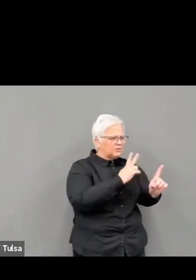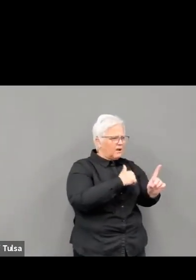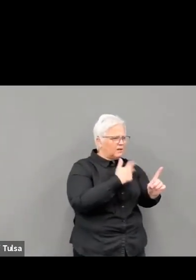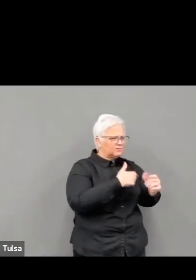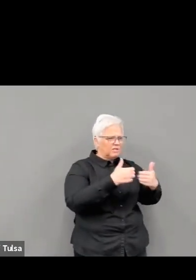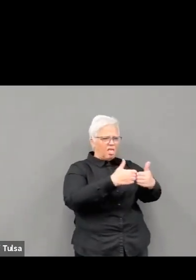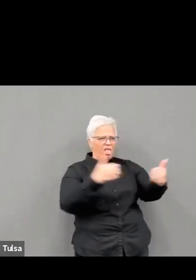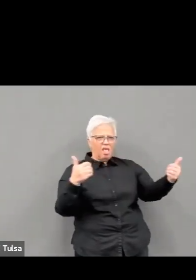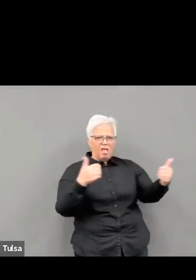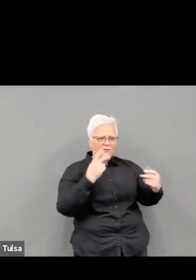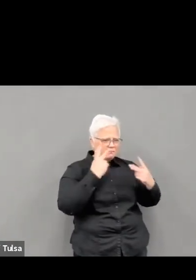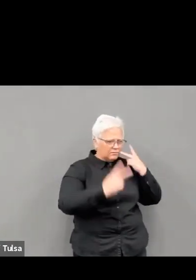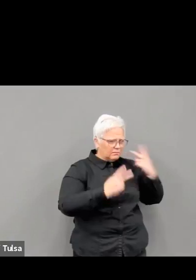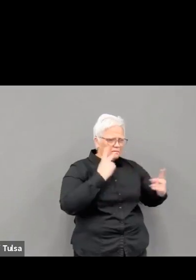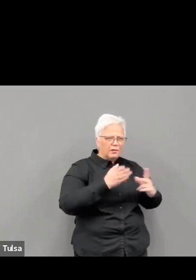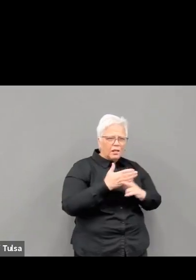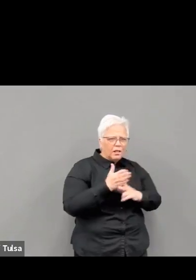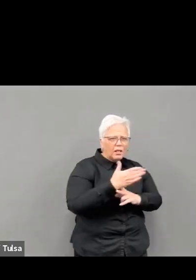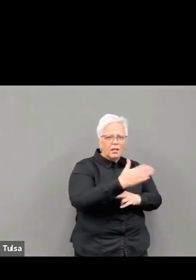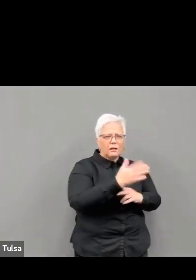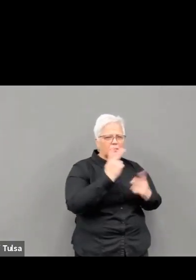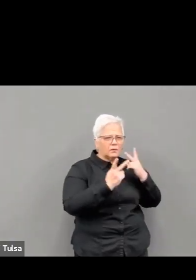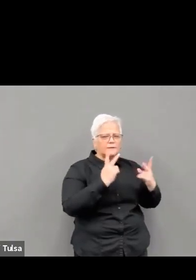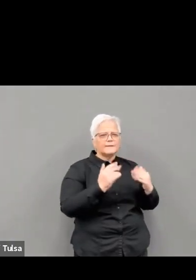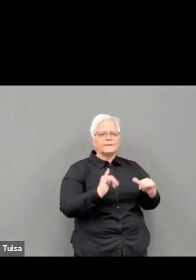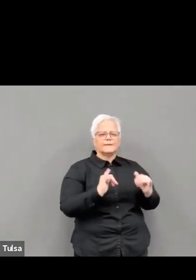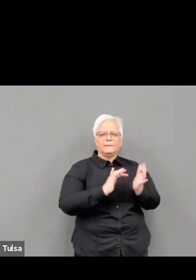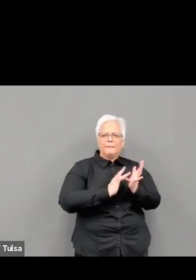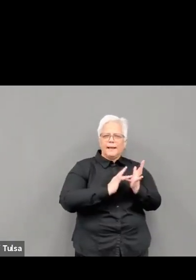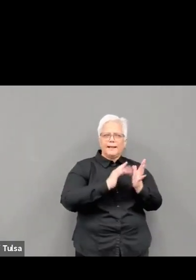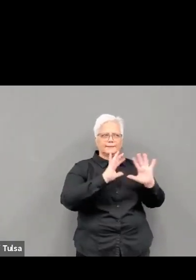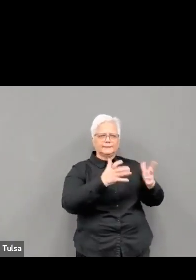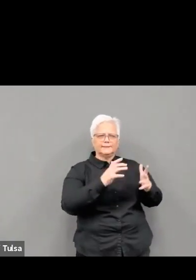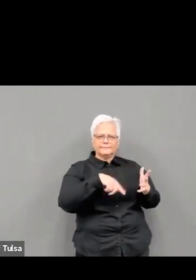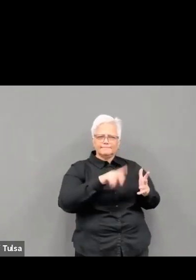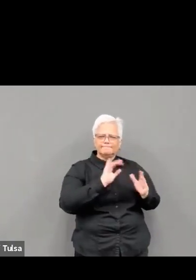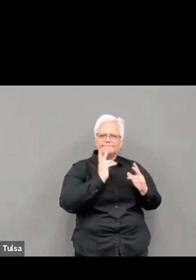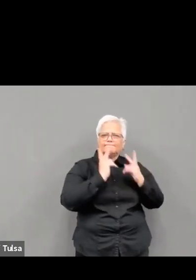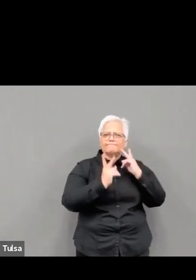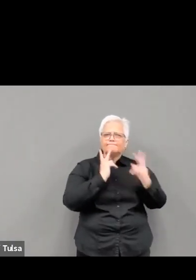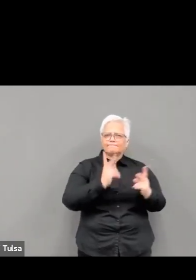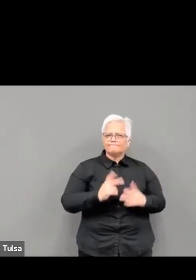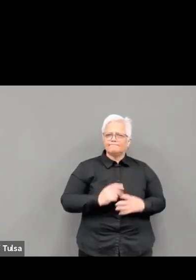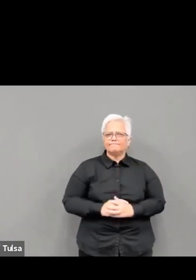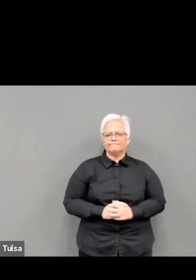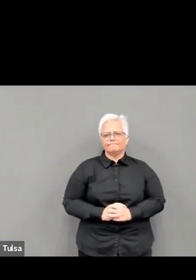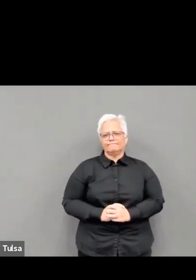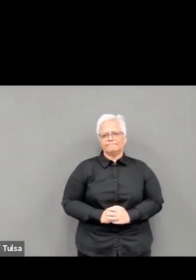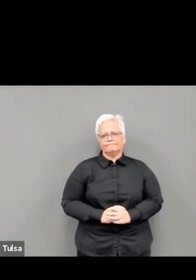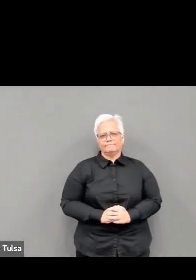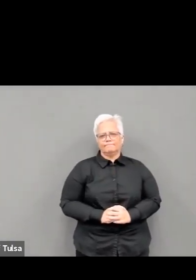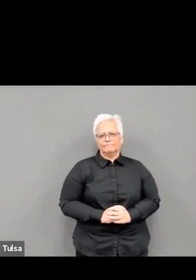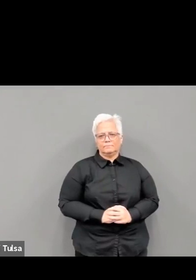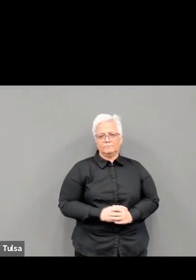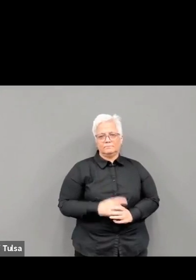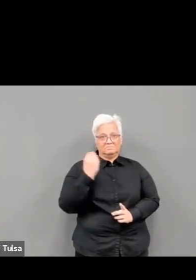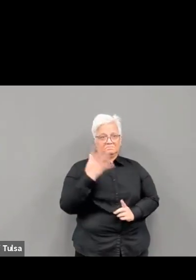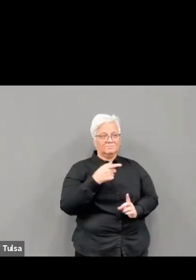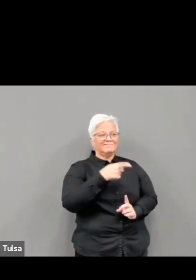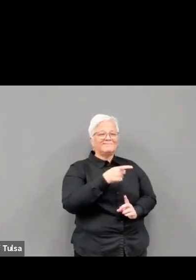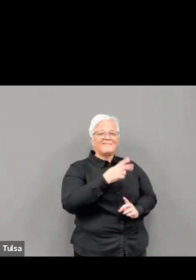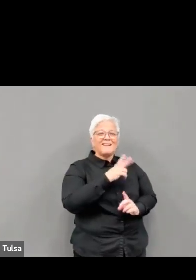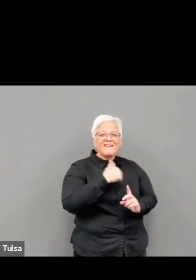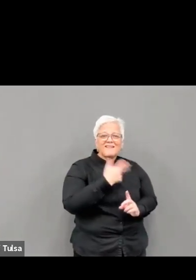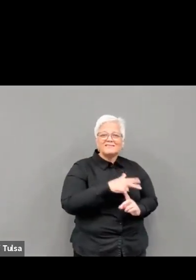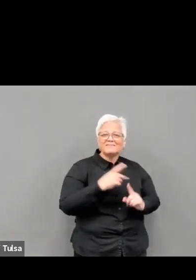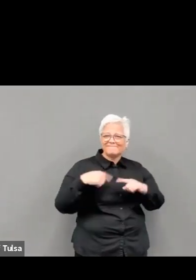and treatment challenges with creativity and dedication. We witness other healthcare workers forgo time